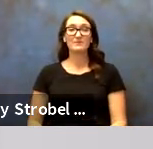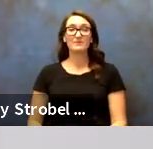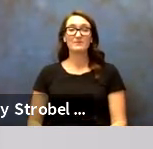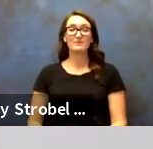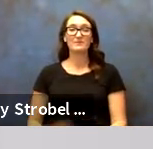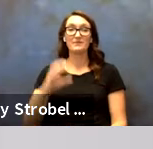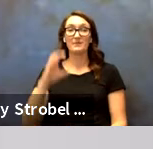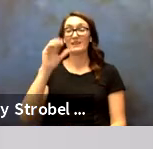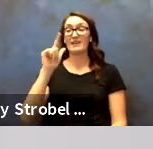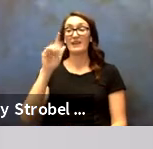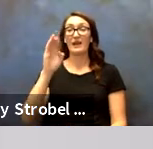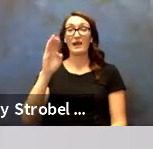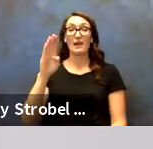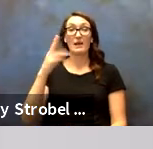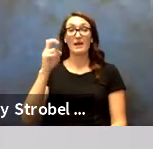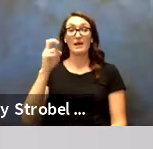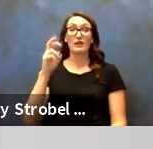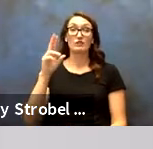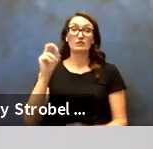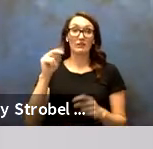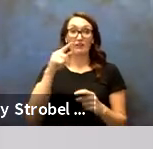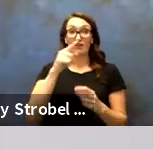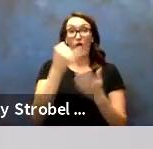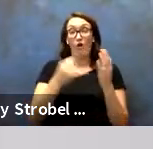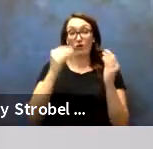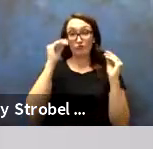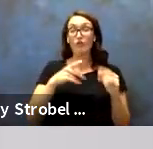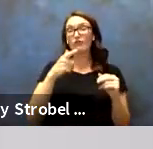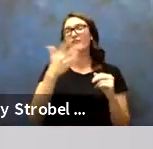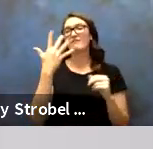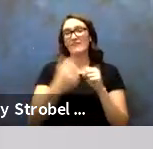Caleb Henderson, Art Instructor, five years.